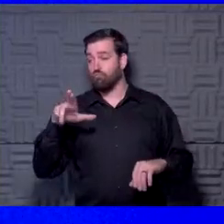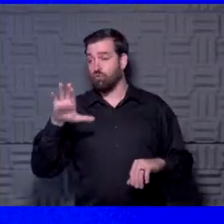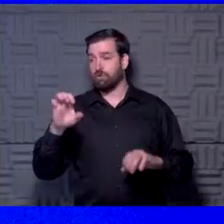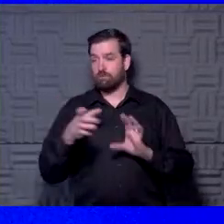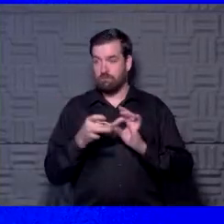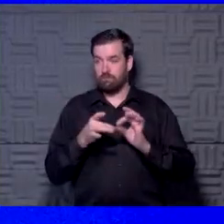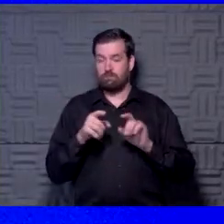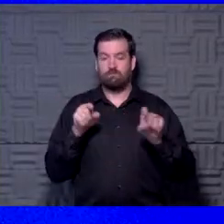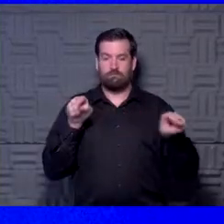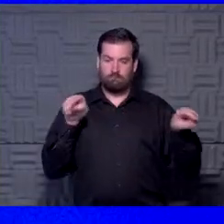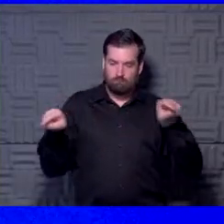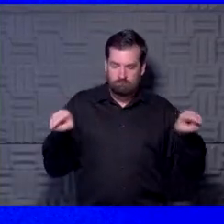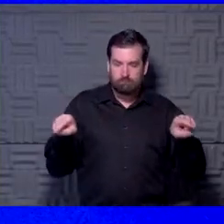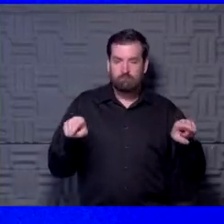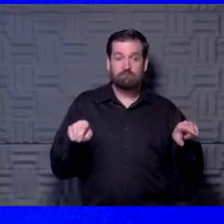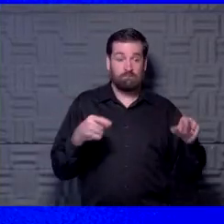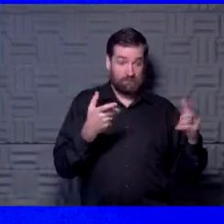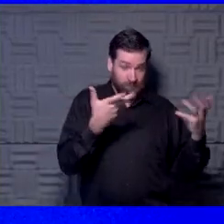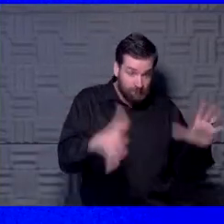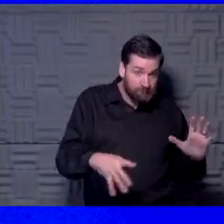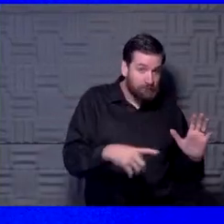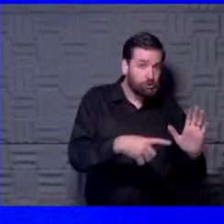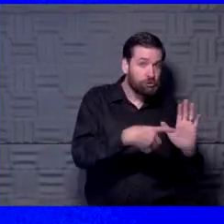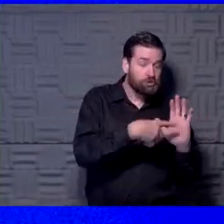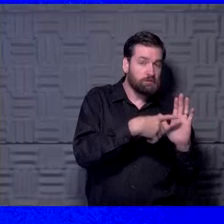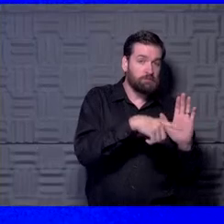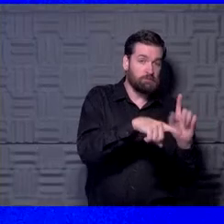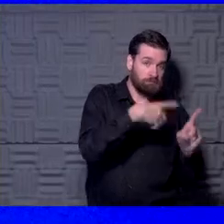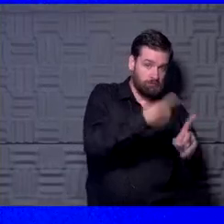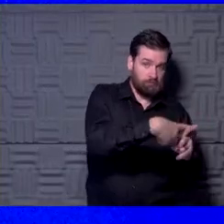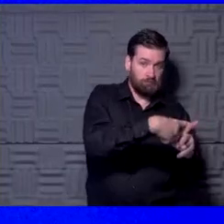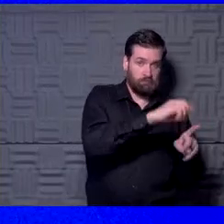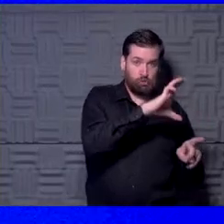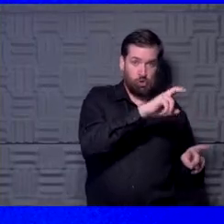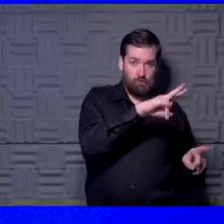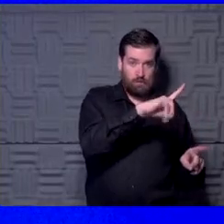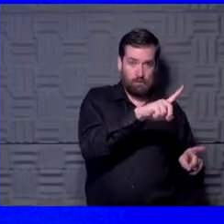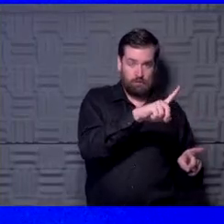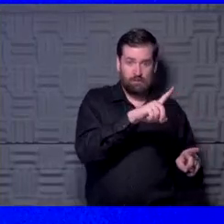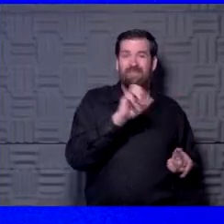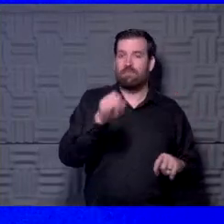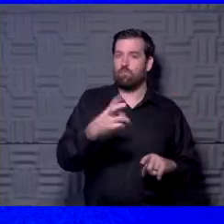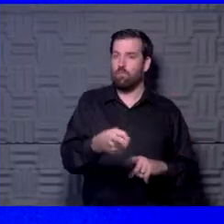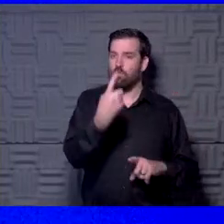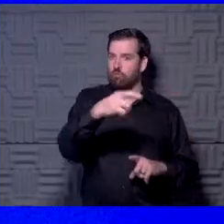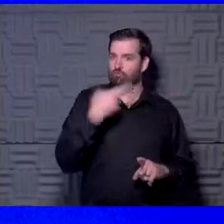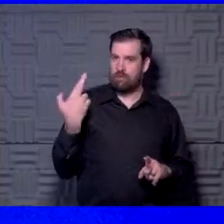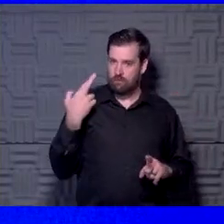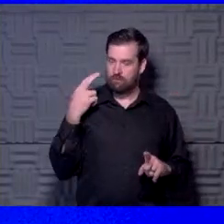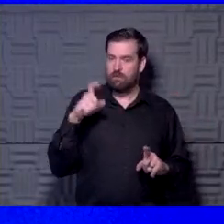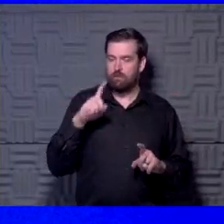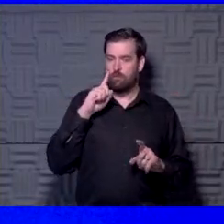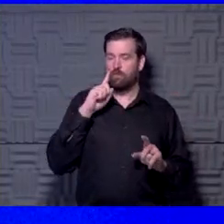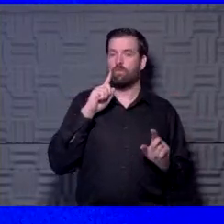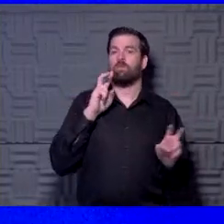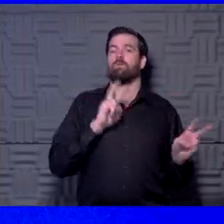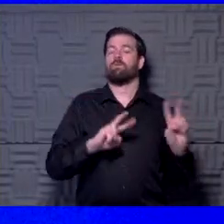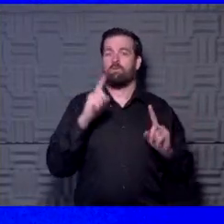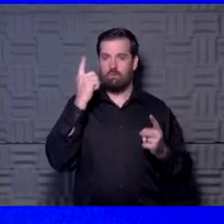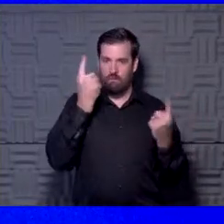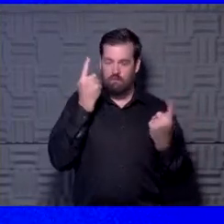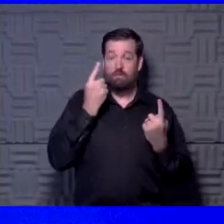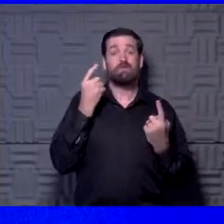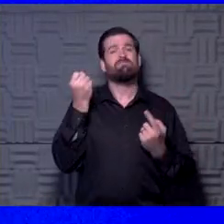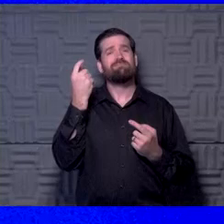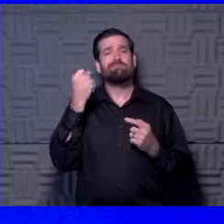The delineation of, have you had the disease? So that is one thing. That is one risk you have to evaluate. And certainly we know the